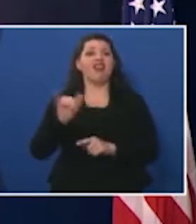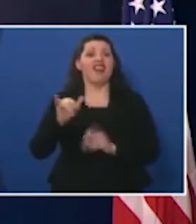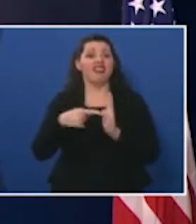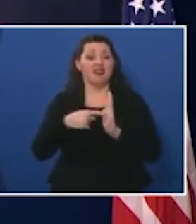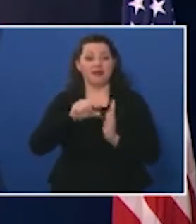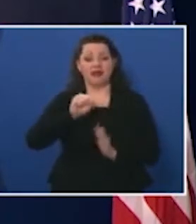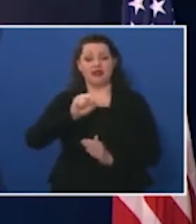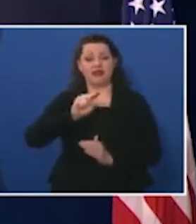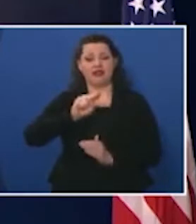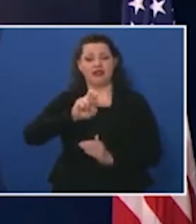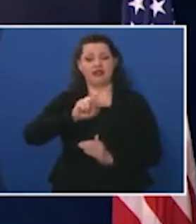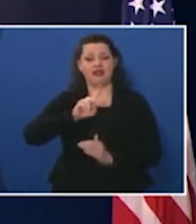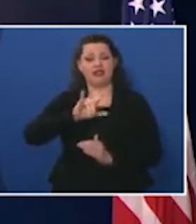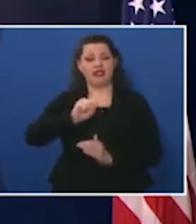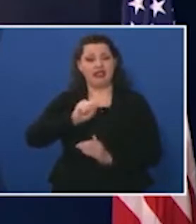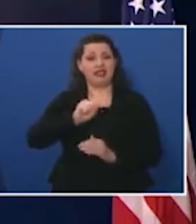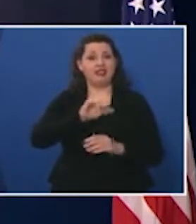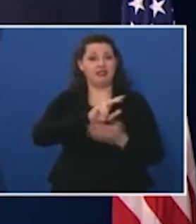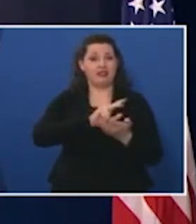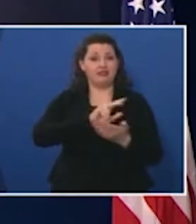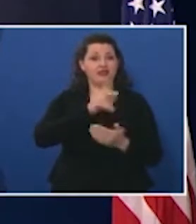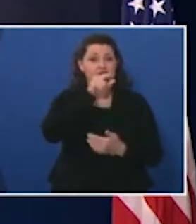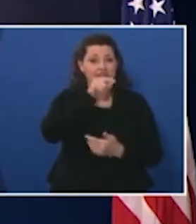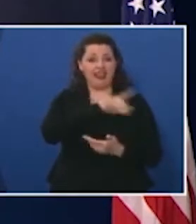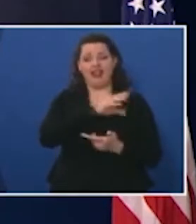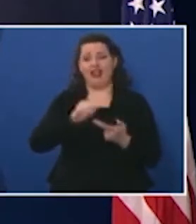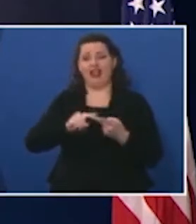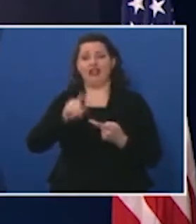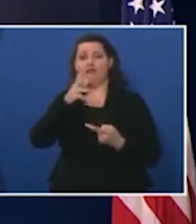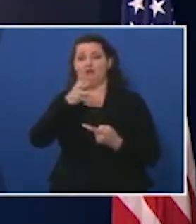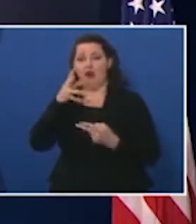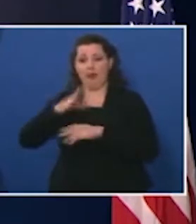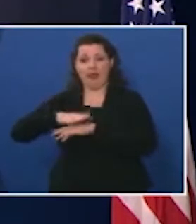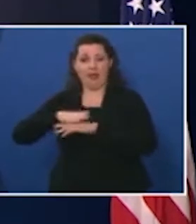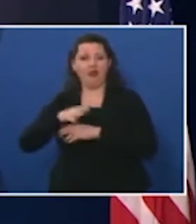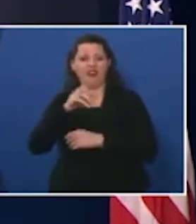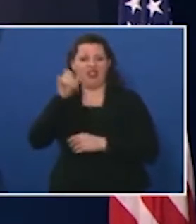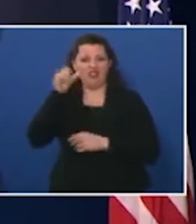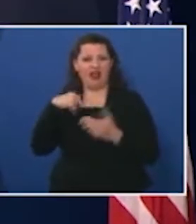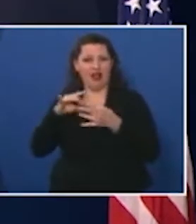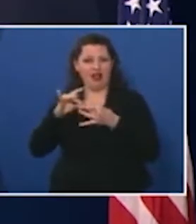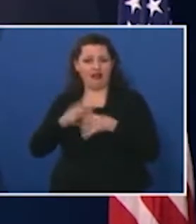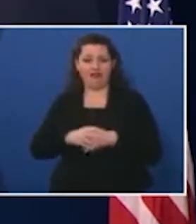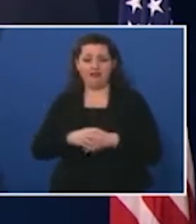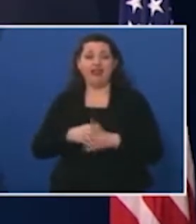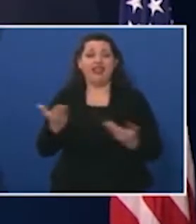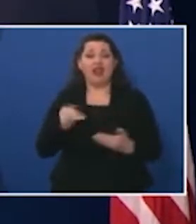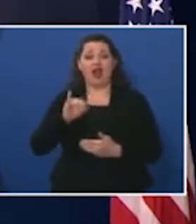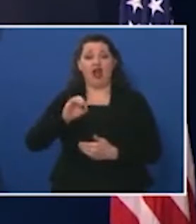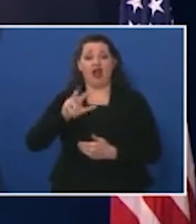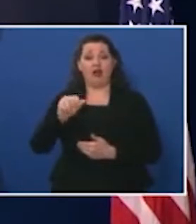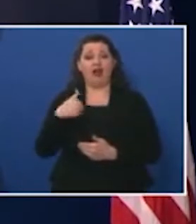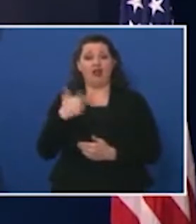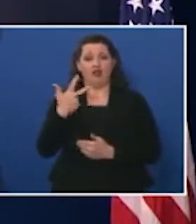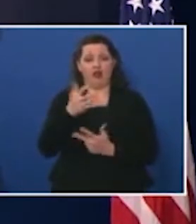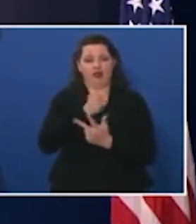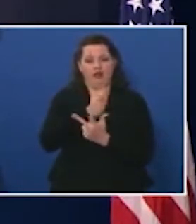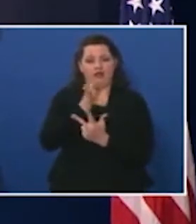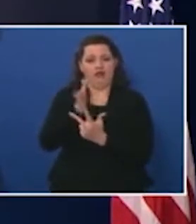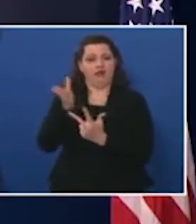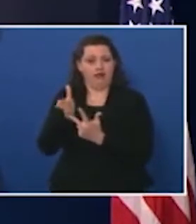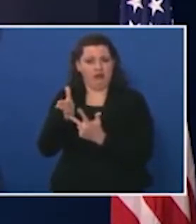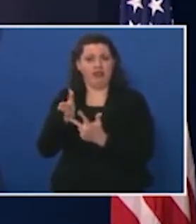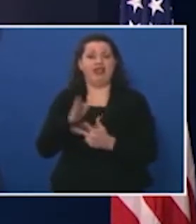farm table that we heard from yesterday in Iowa we implemented a three-phase approach to COVID-19 stabilize